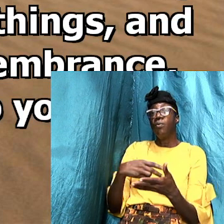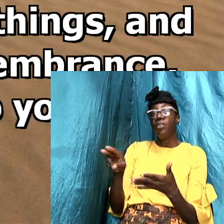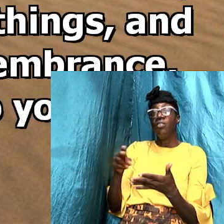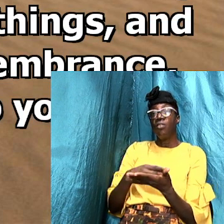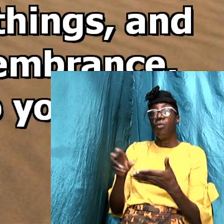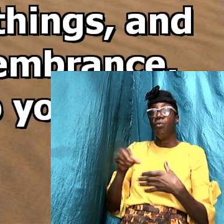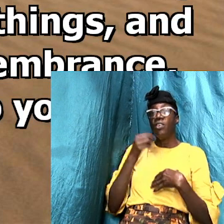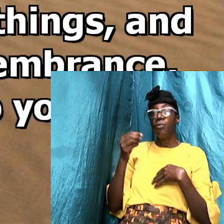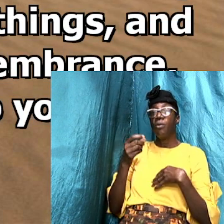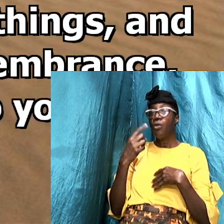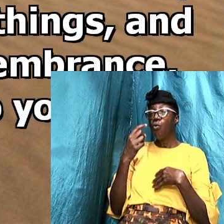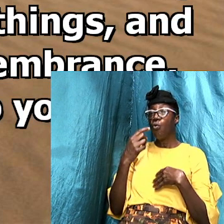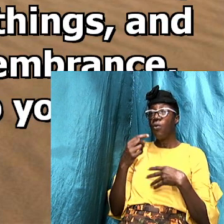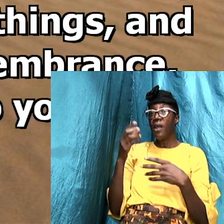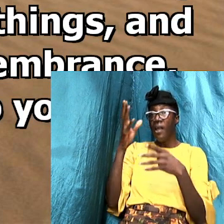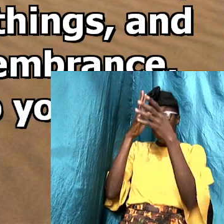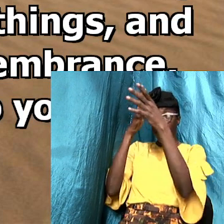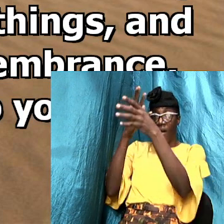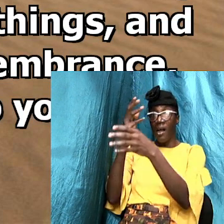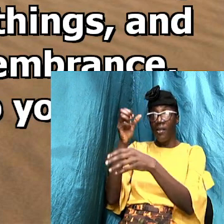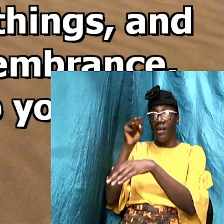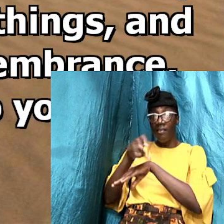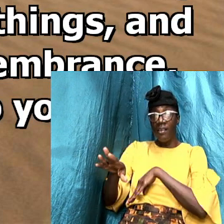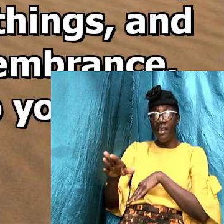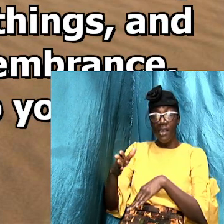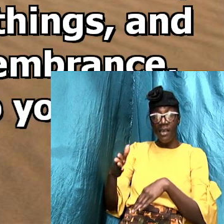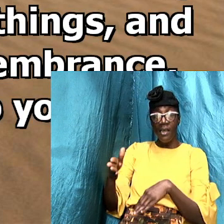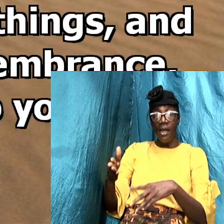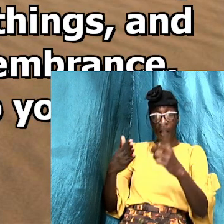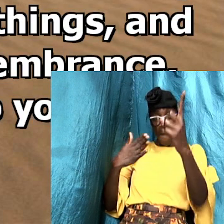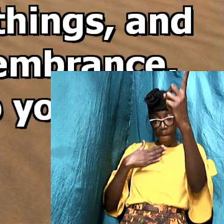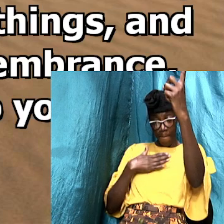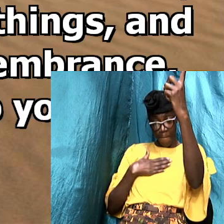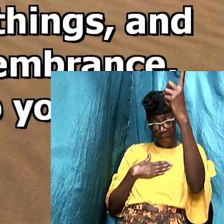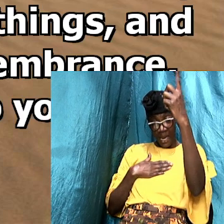is the Holy Ghost whom the father will send in what my name